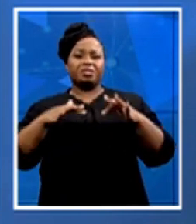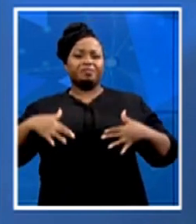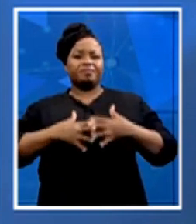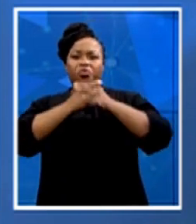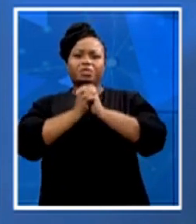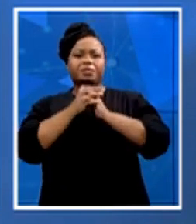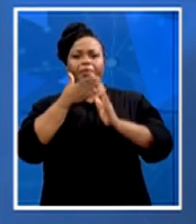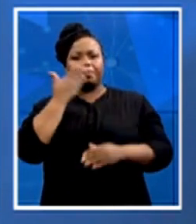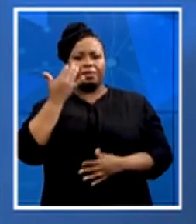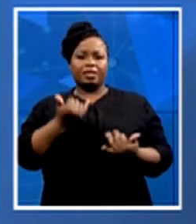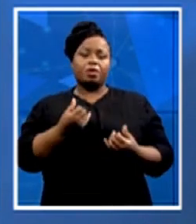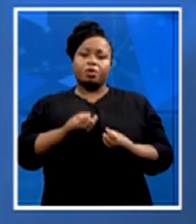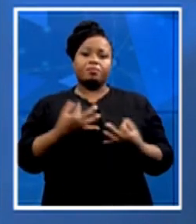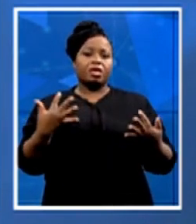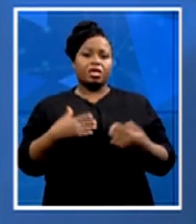parliament.